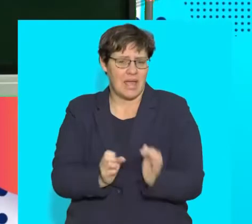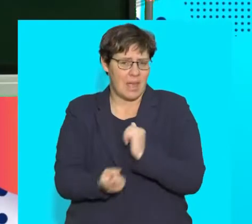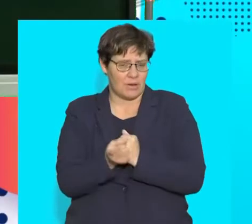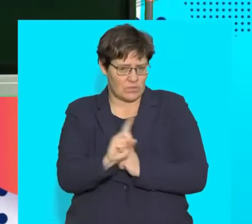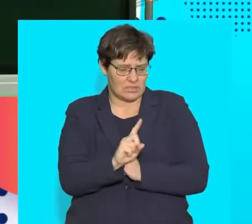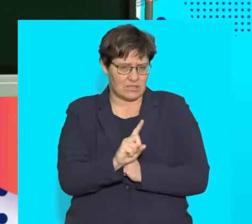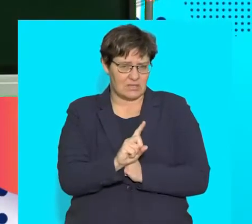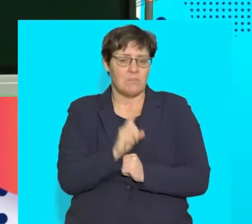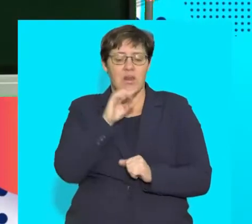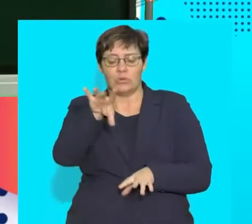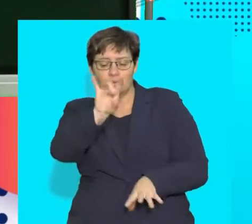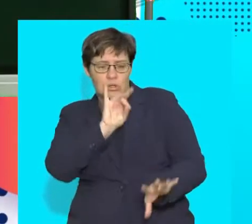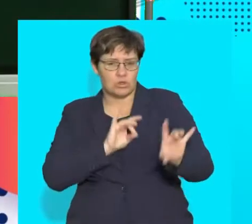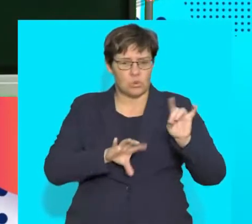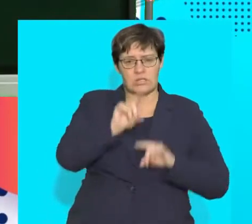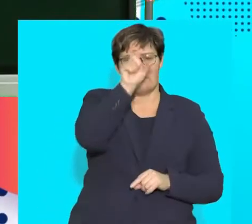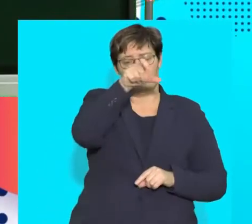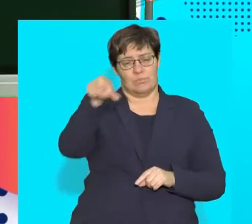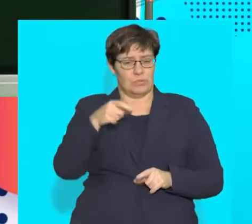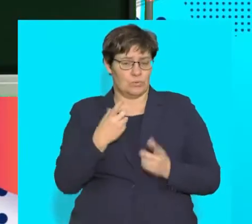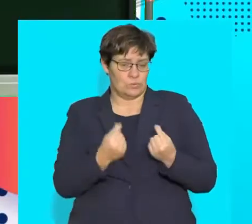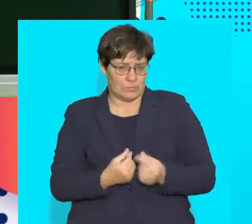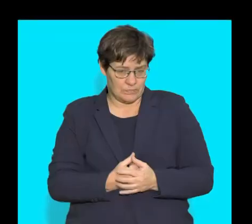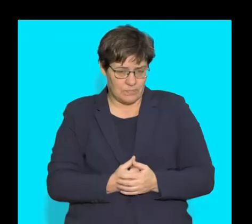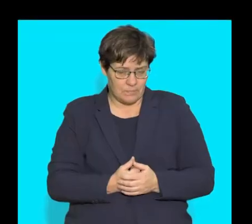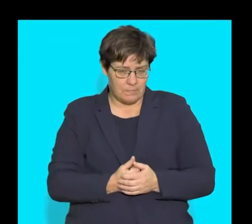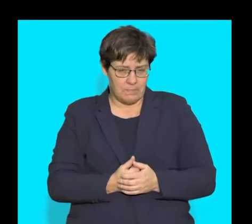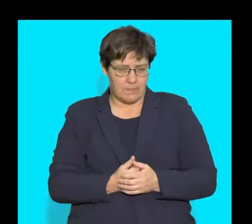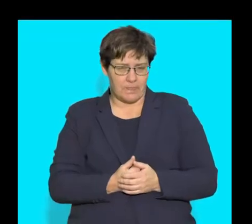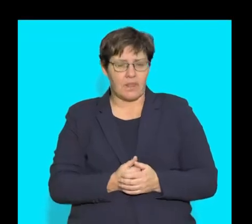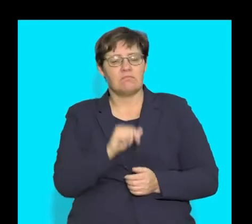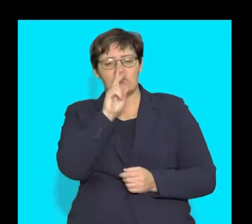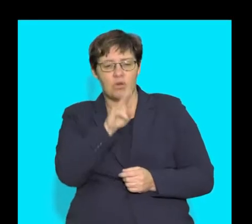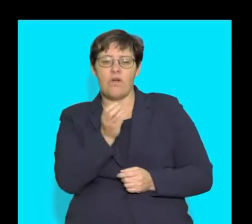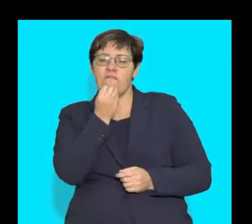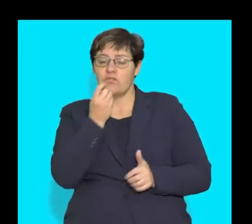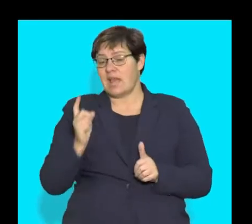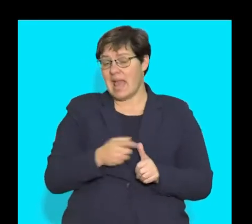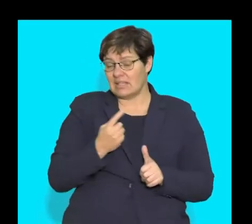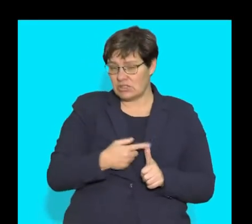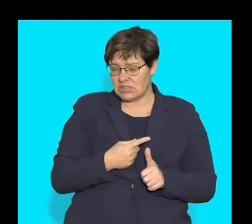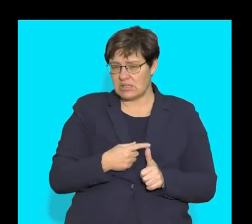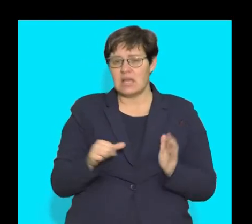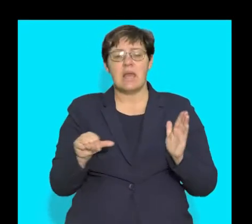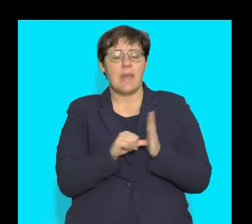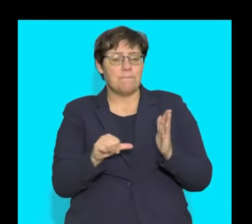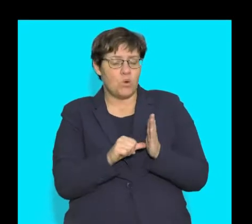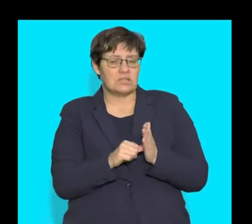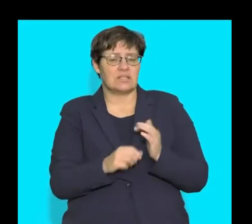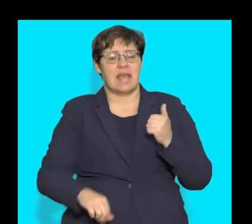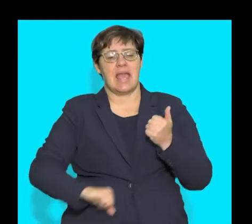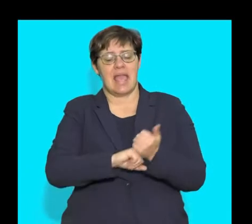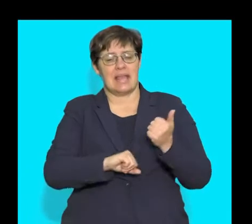nutritional choices that individuals make. We spend some time looking at food allergies, the importance of supplements,